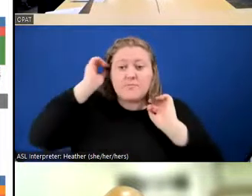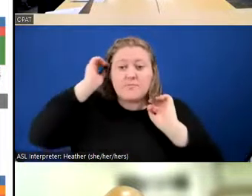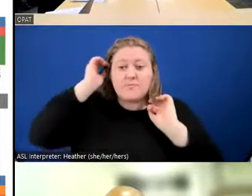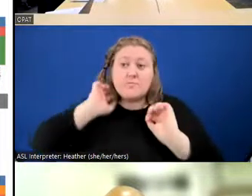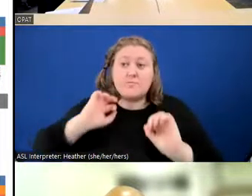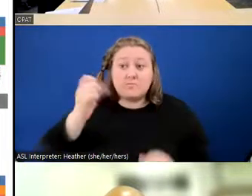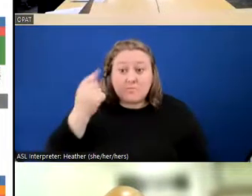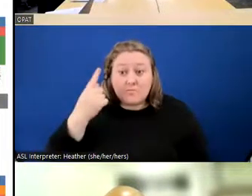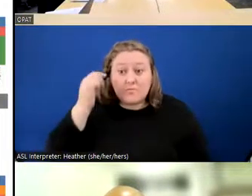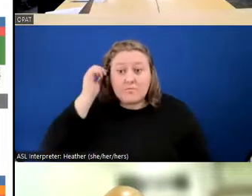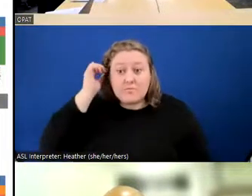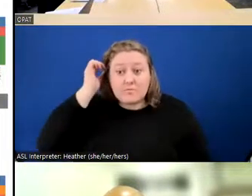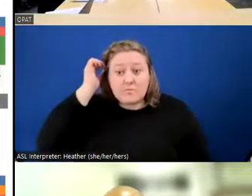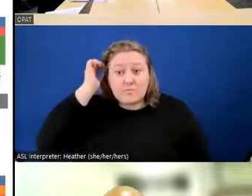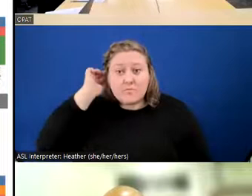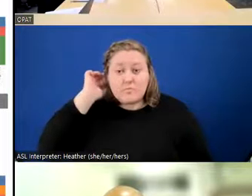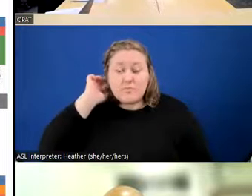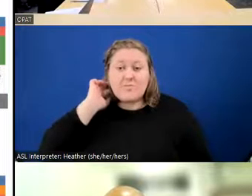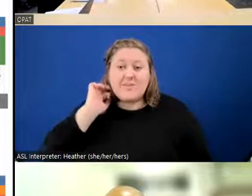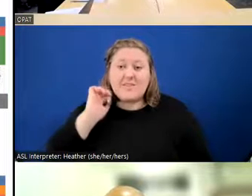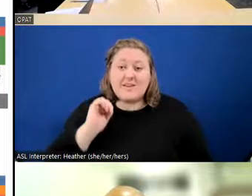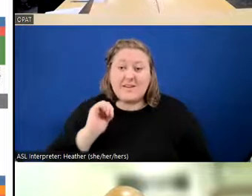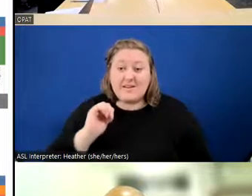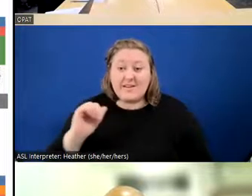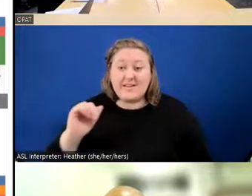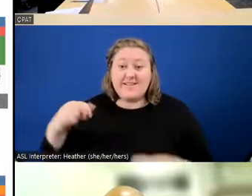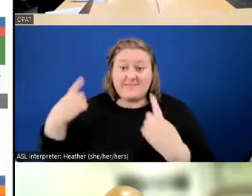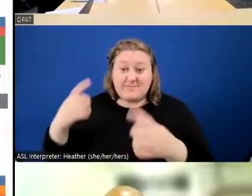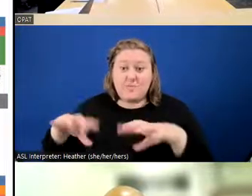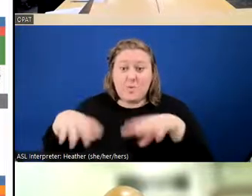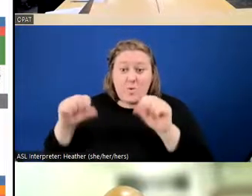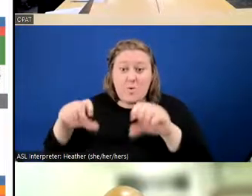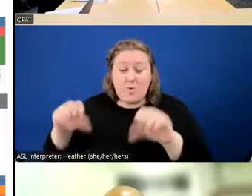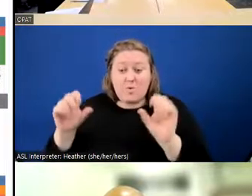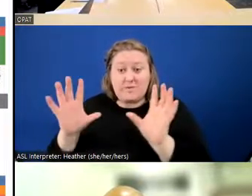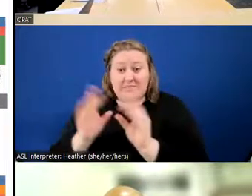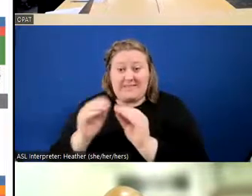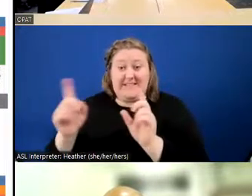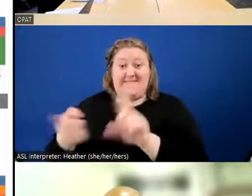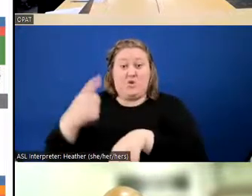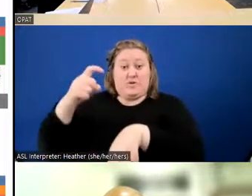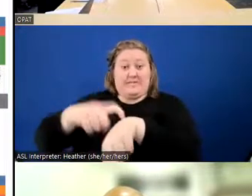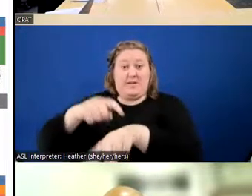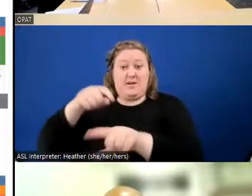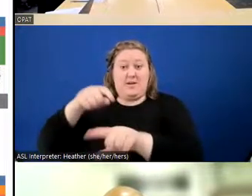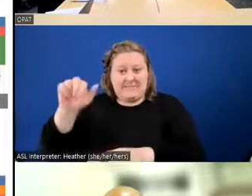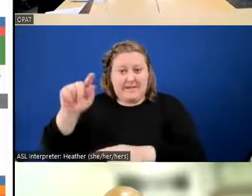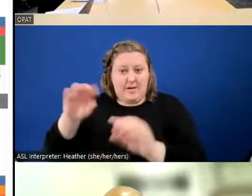be the first time since we've started having these that a lot of this data has been made public.